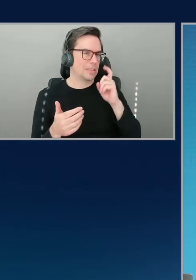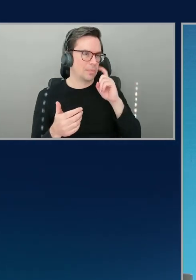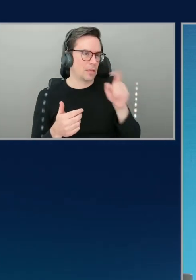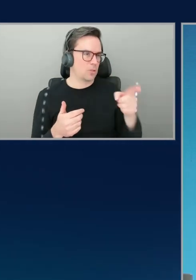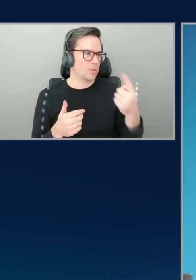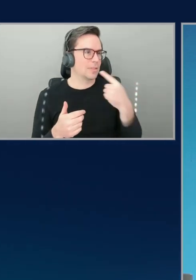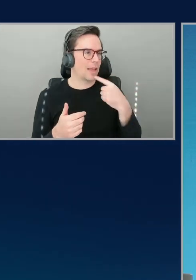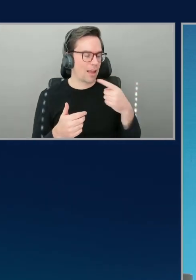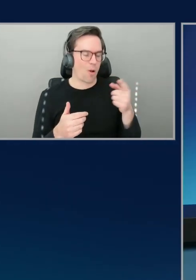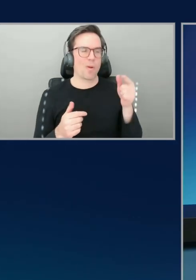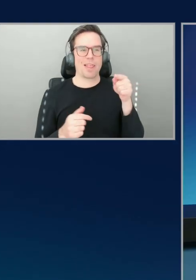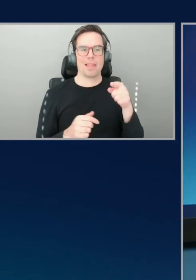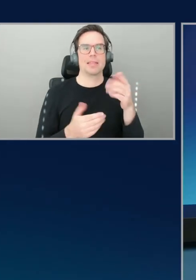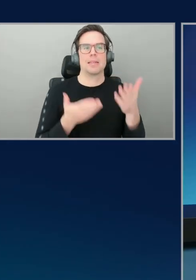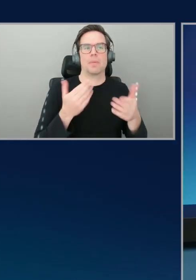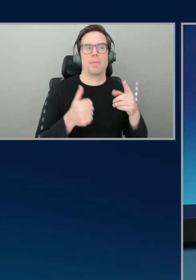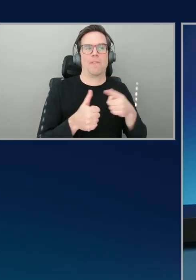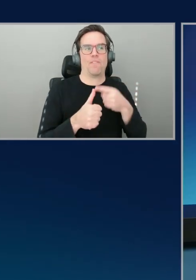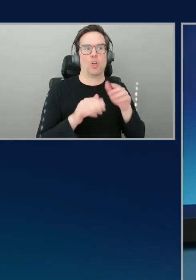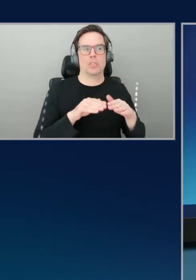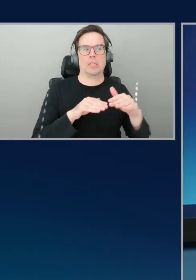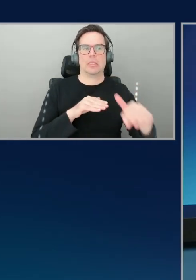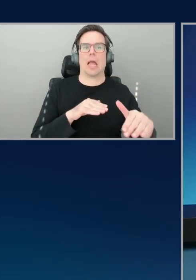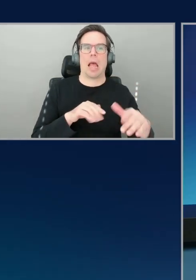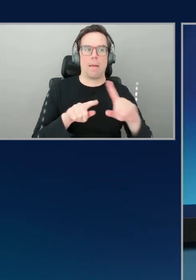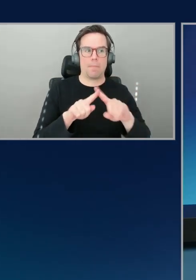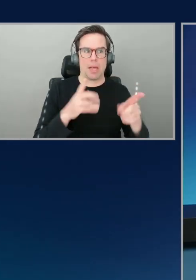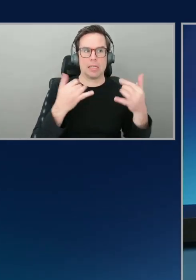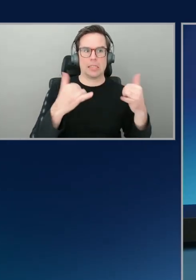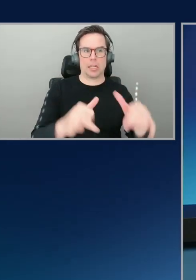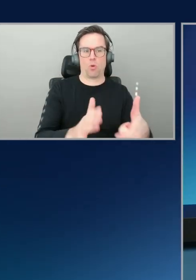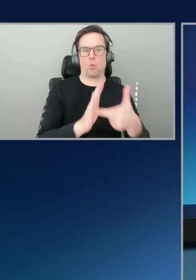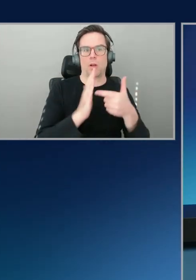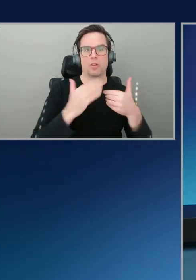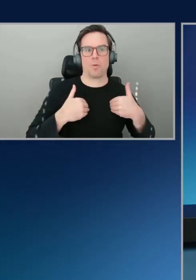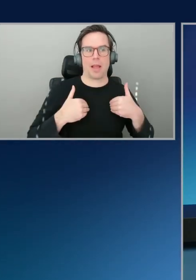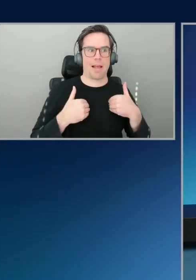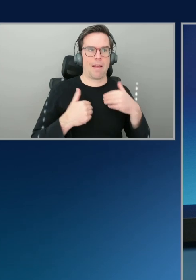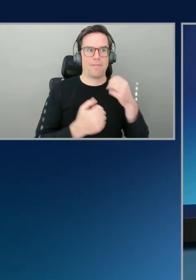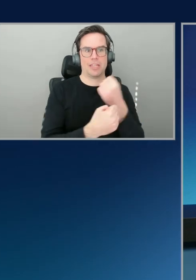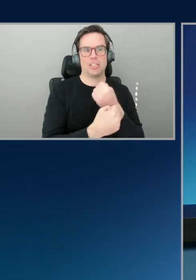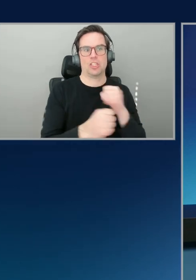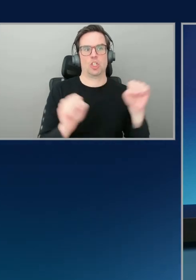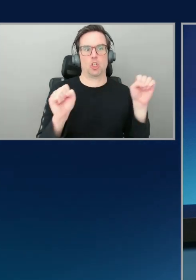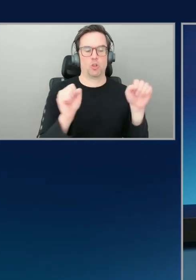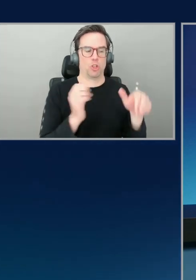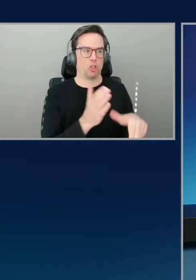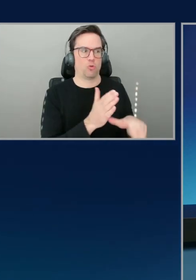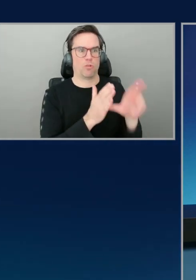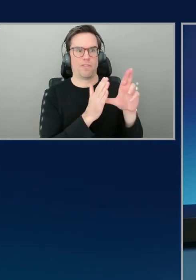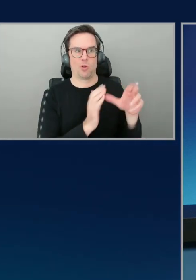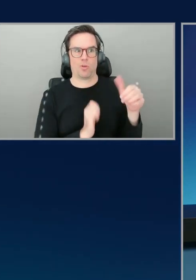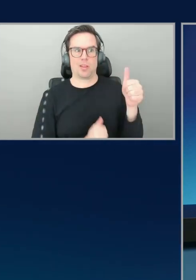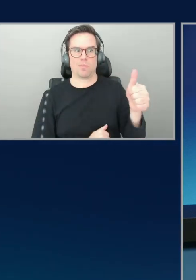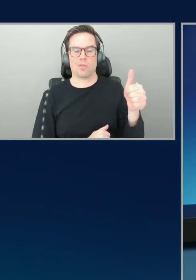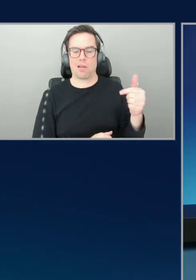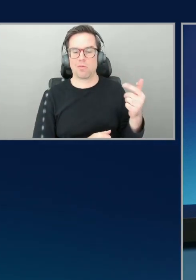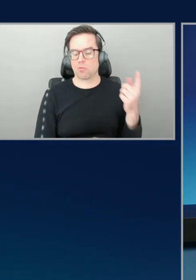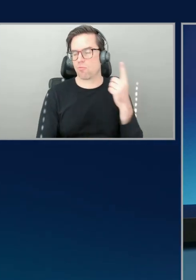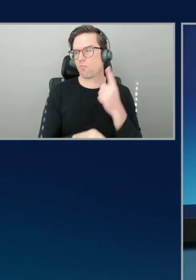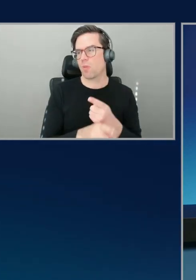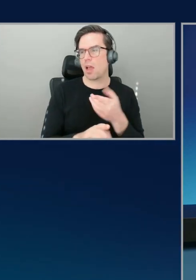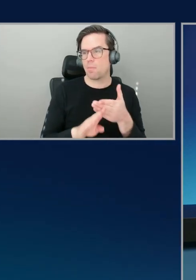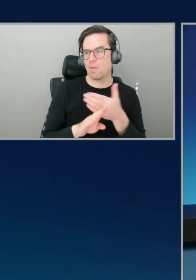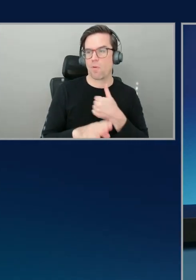absolutely. Yeah. This is, I think of this as more, these are things that I'm doing before I check in. Right. Um, the security team should be enforcing those policies then after